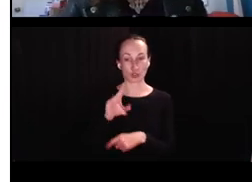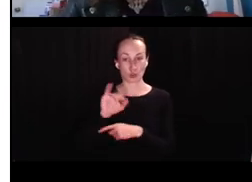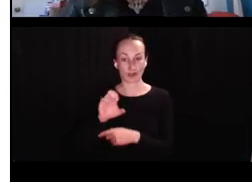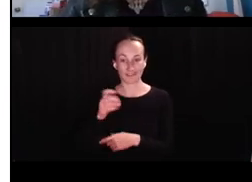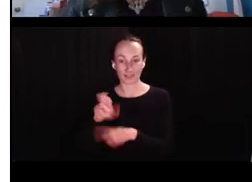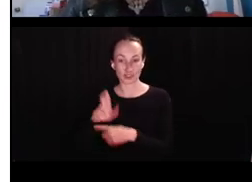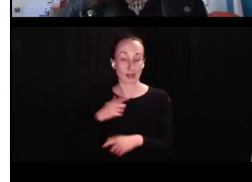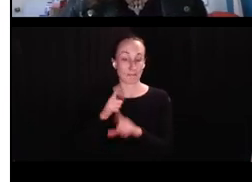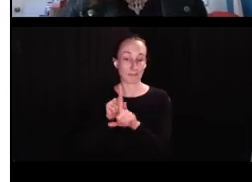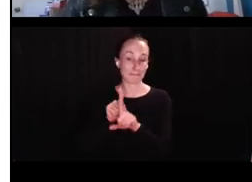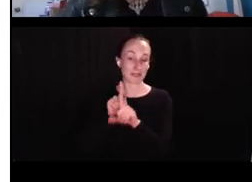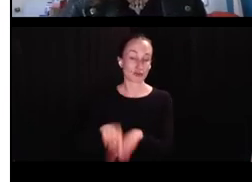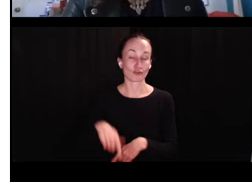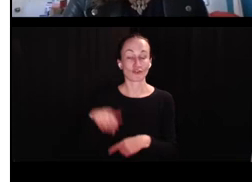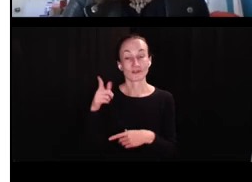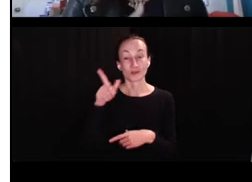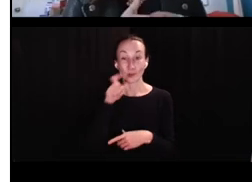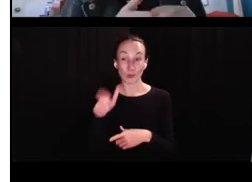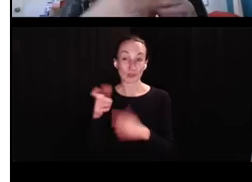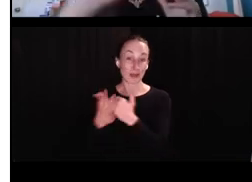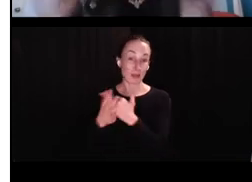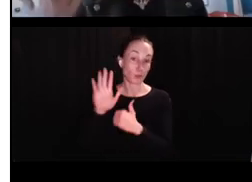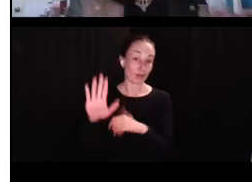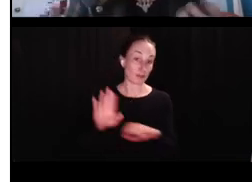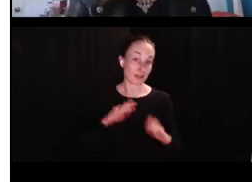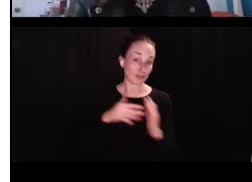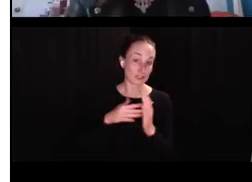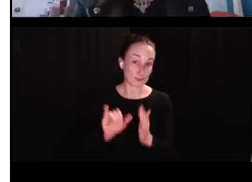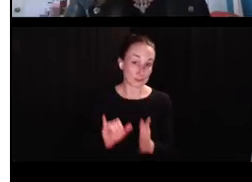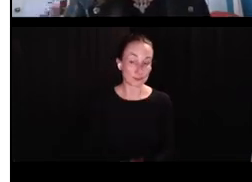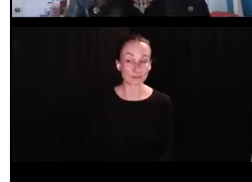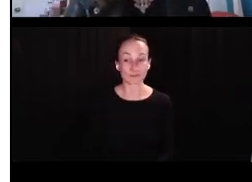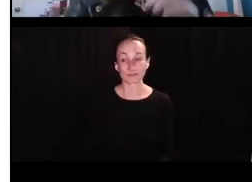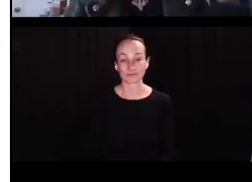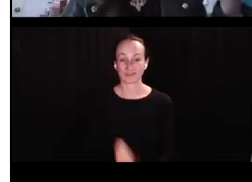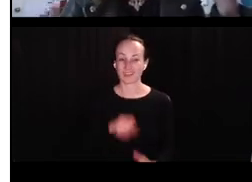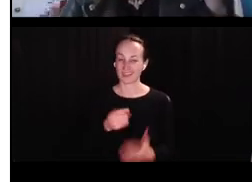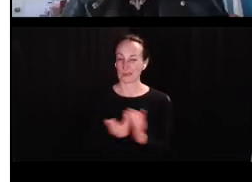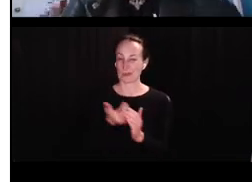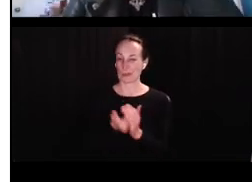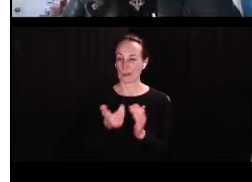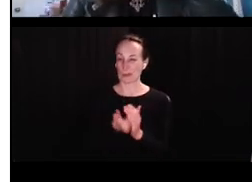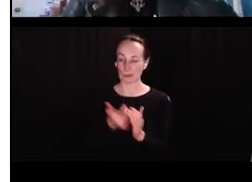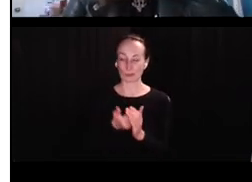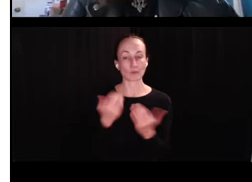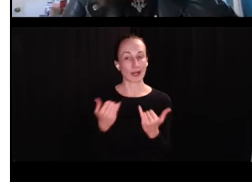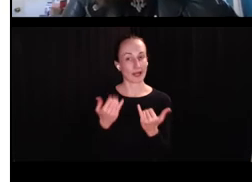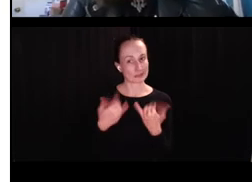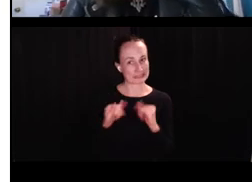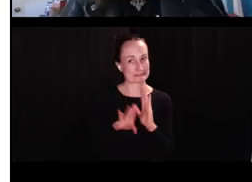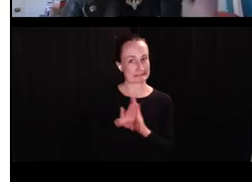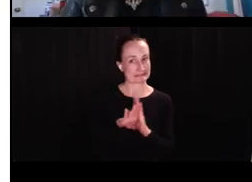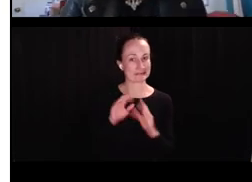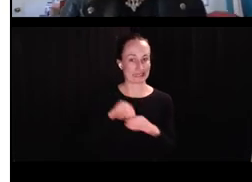exciting work that I've been working with Dr. Julia Fisher, and then my mentor and advisor, Dr. Langerkin, who's helped me with the behavioral study as